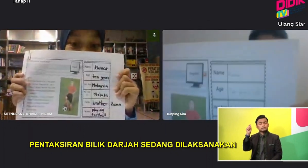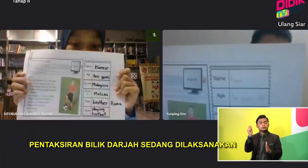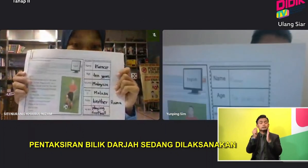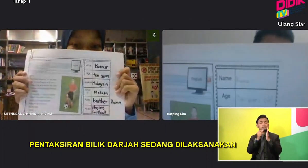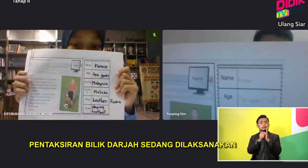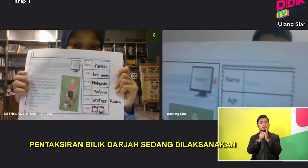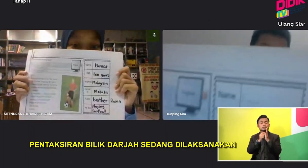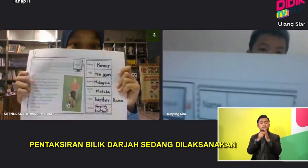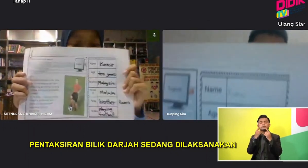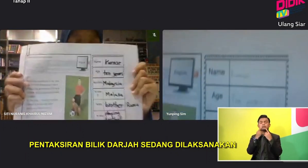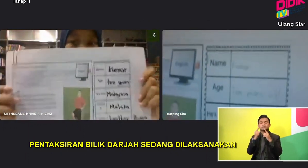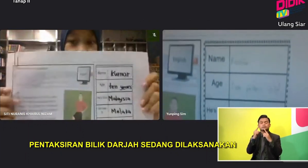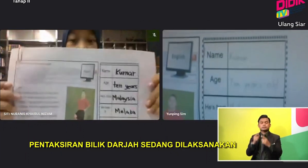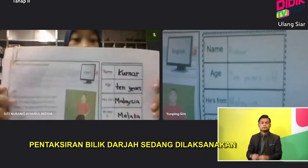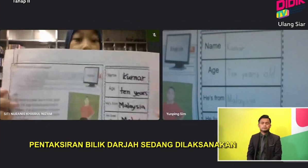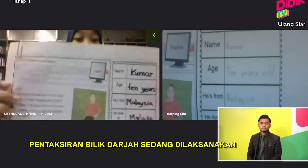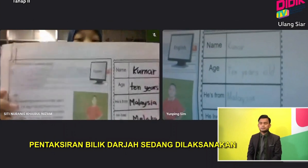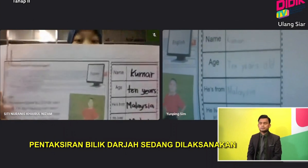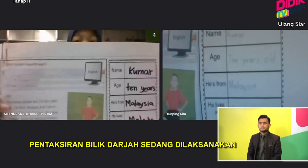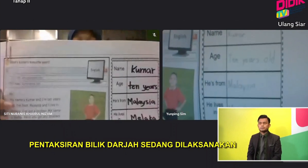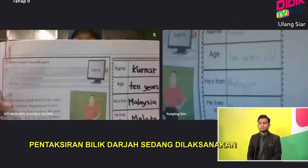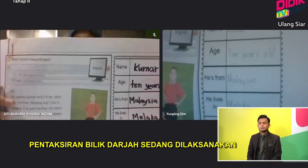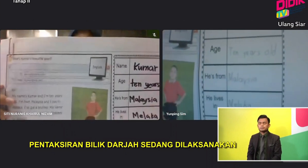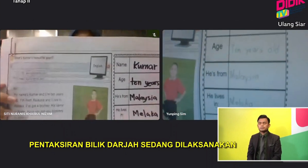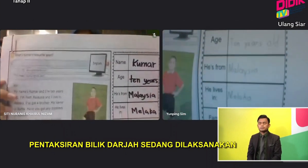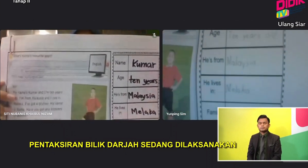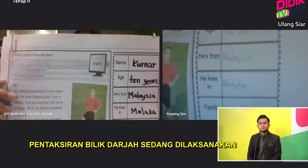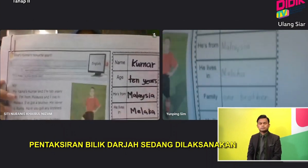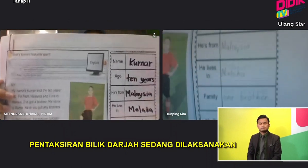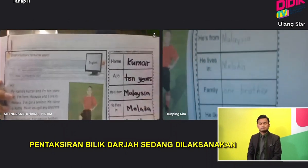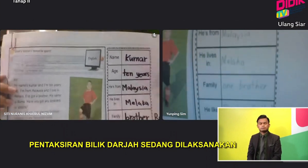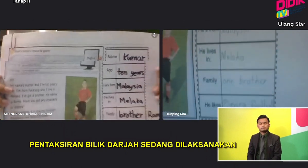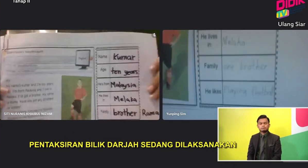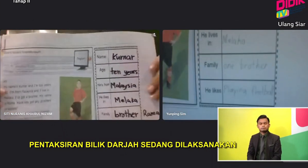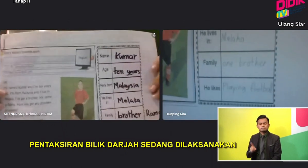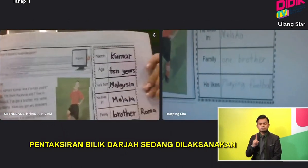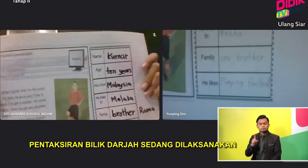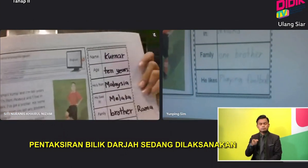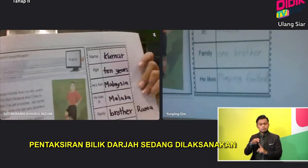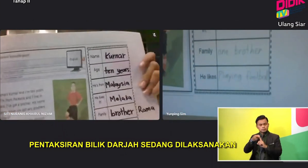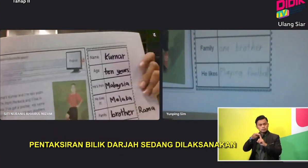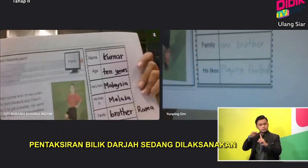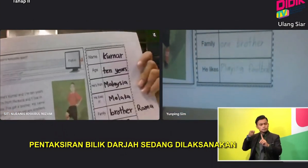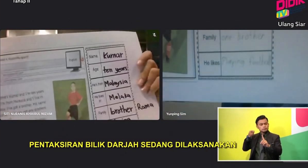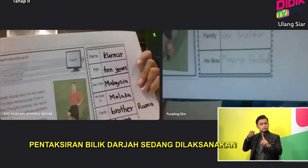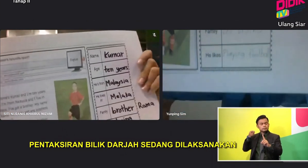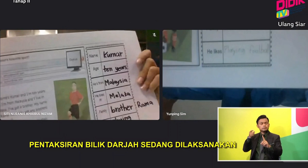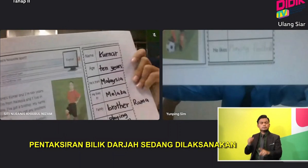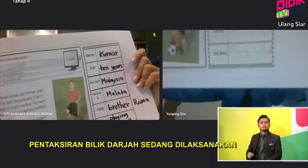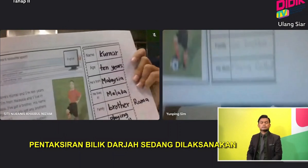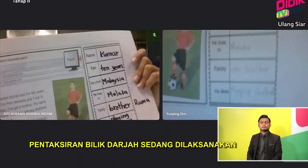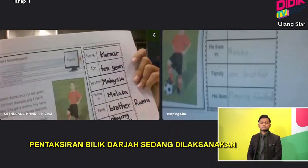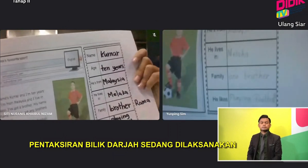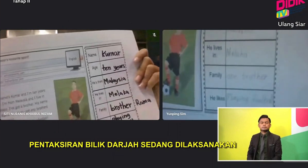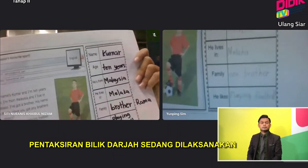next one. Where does she from? Okay, from Malaysia. Ya, correct.